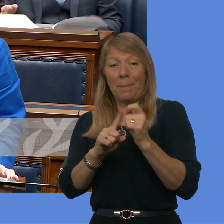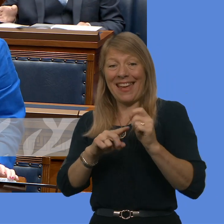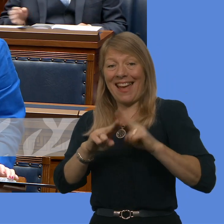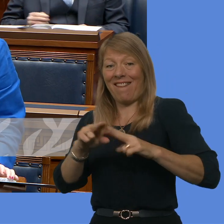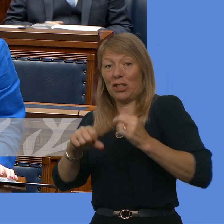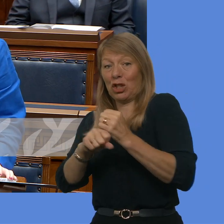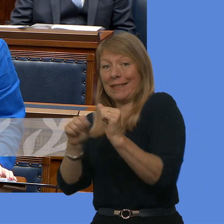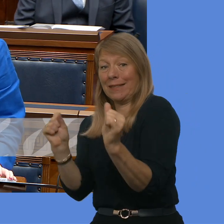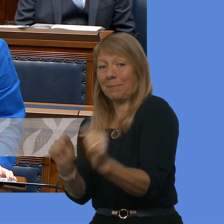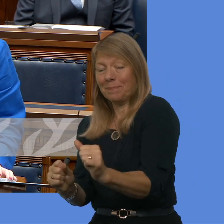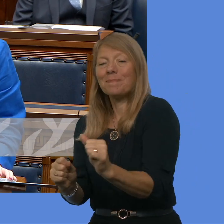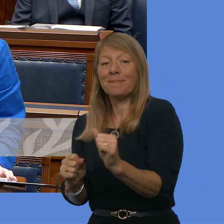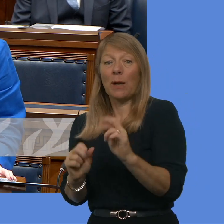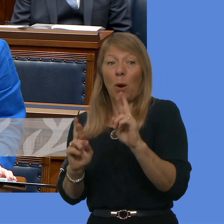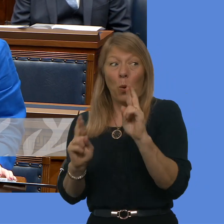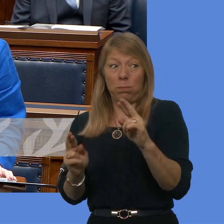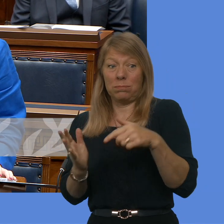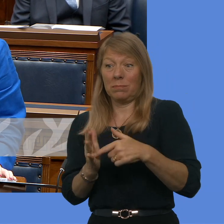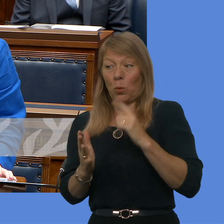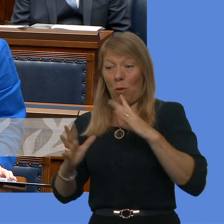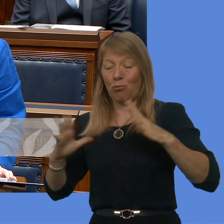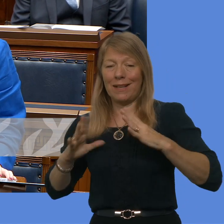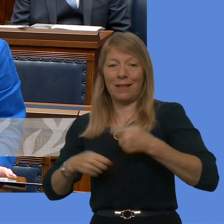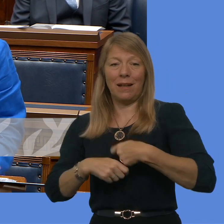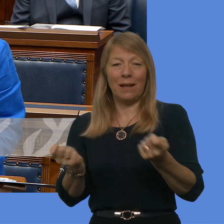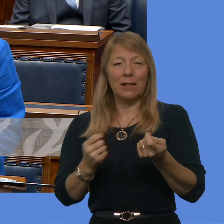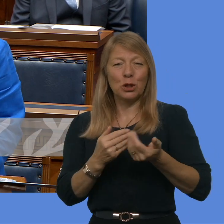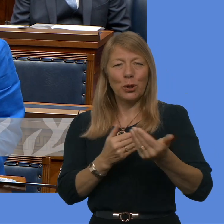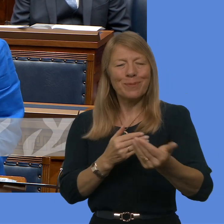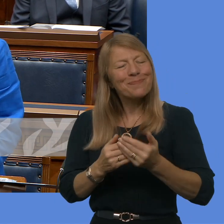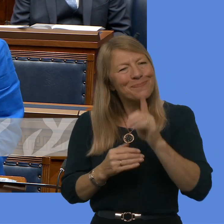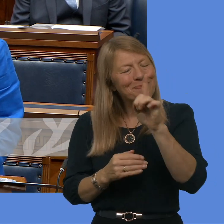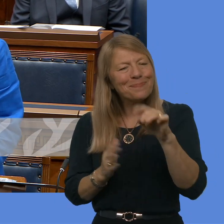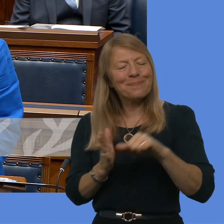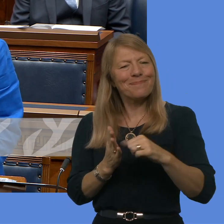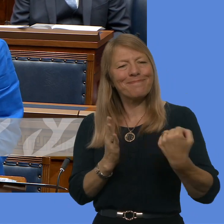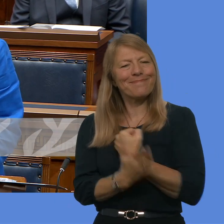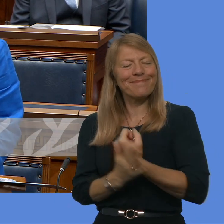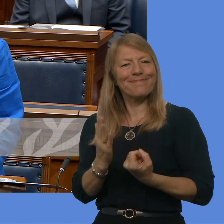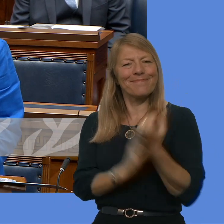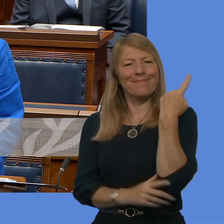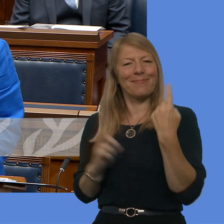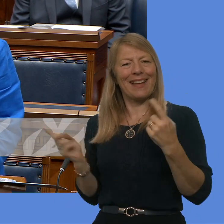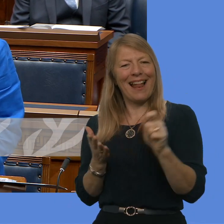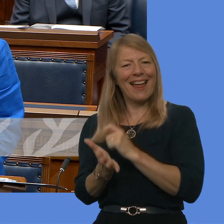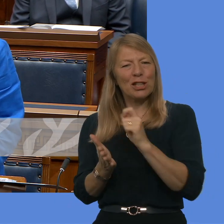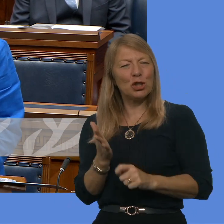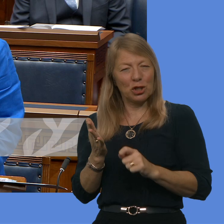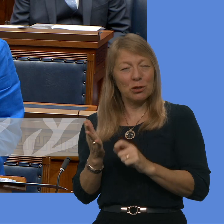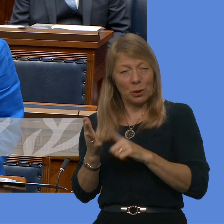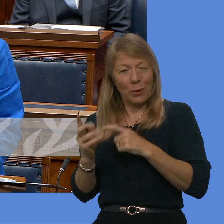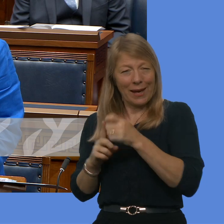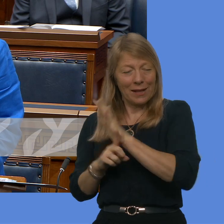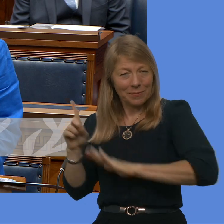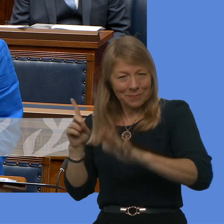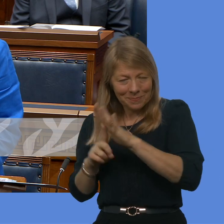Publication and consultation dates are under consideration due to the pre-election period. We want to hear views on the draft document from as many people